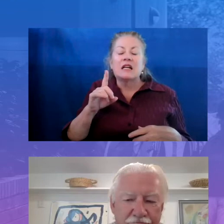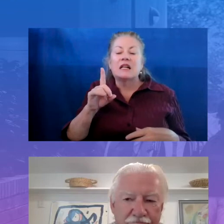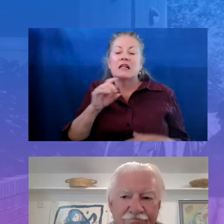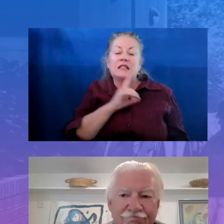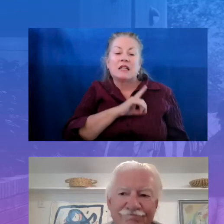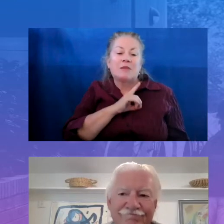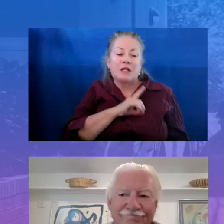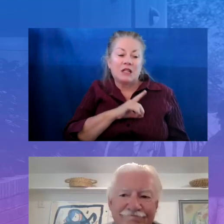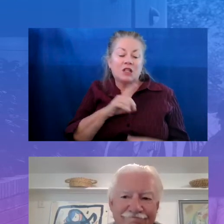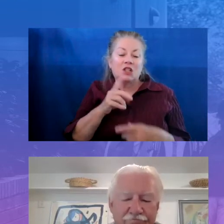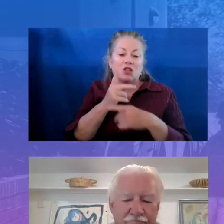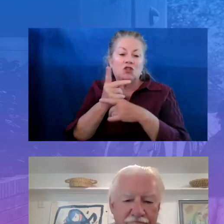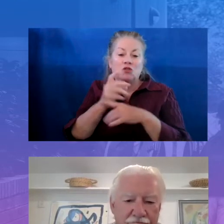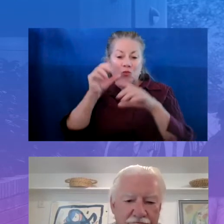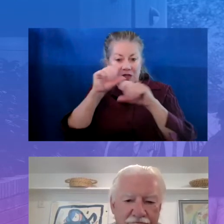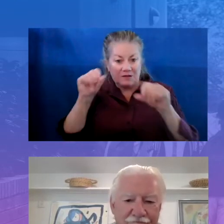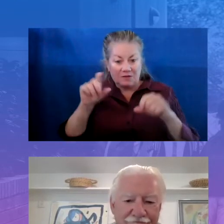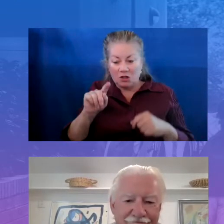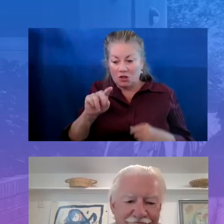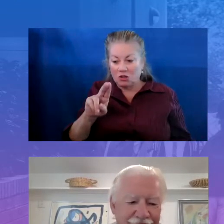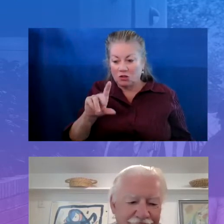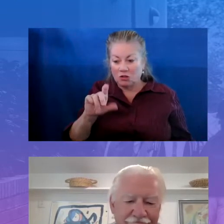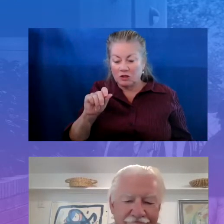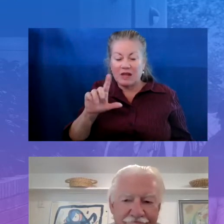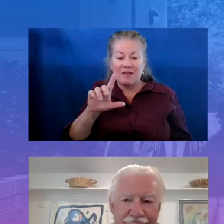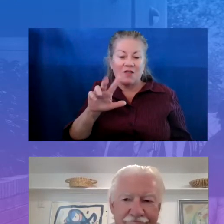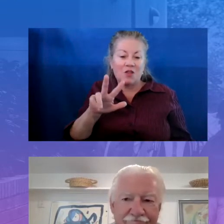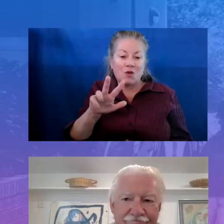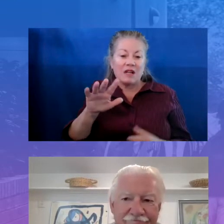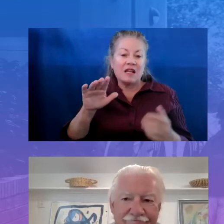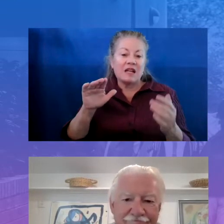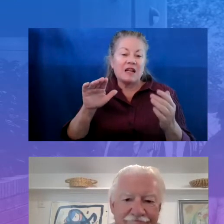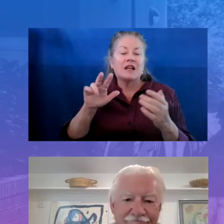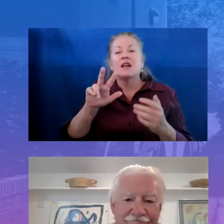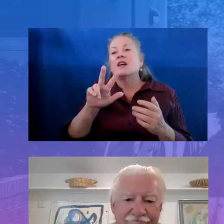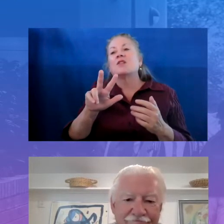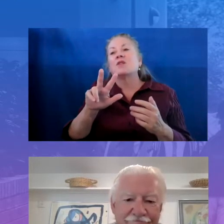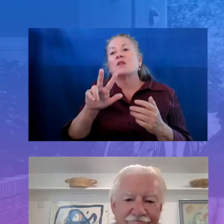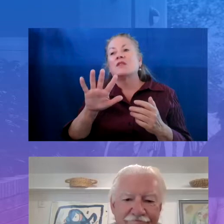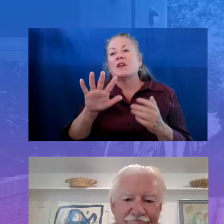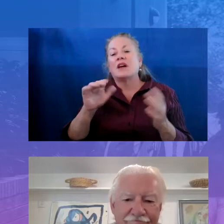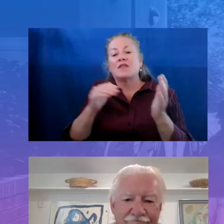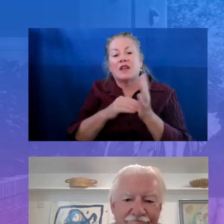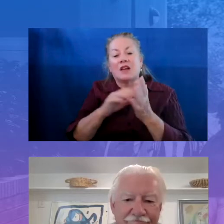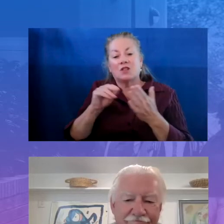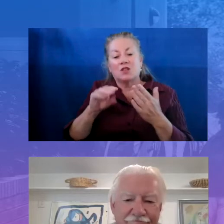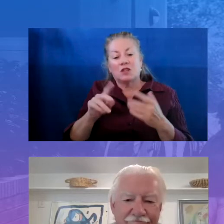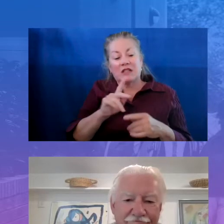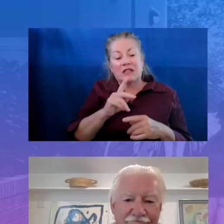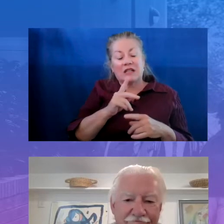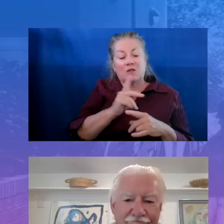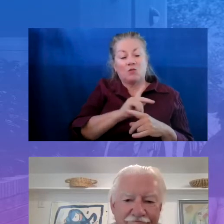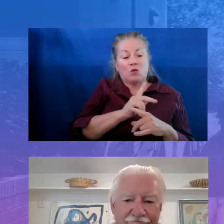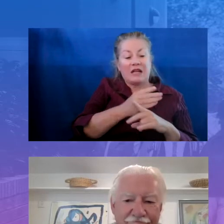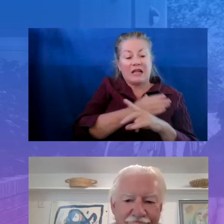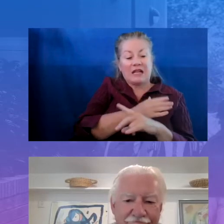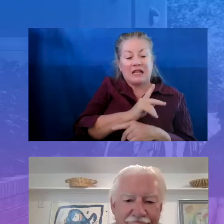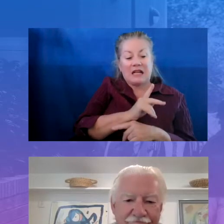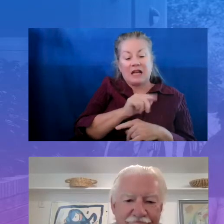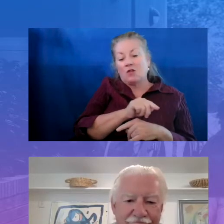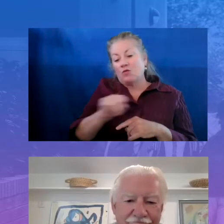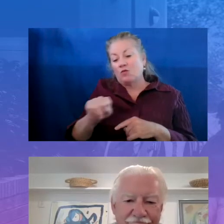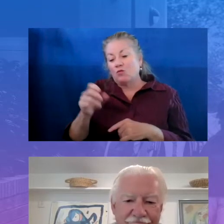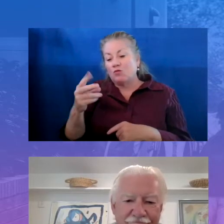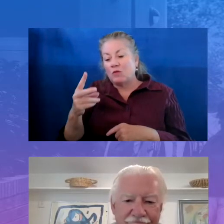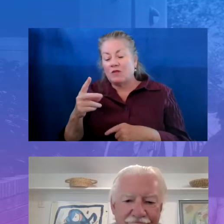serve 35,000 learners in grades pre-K through 12 and we are very excited to share our story about how we